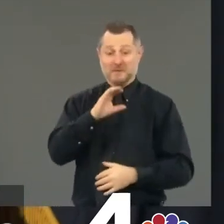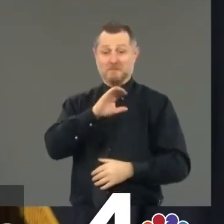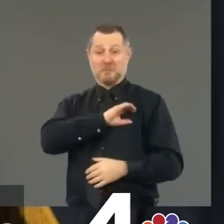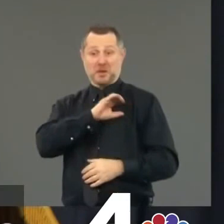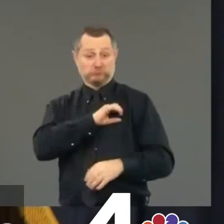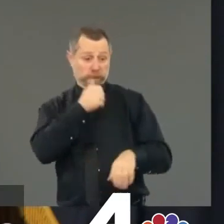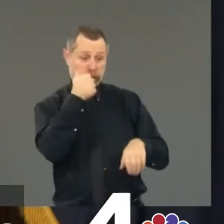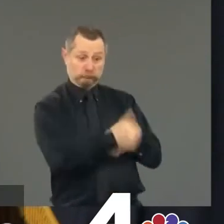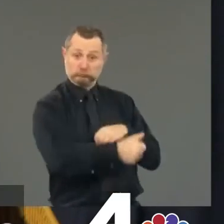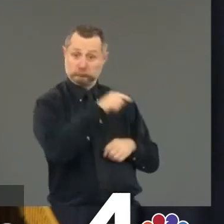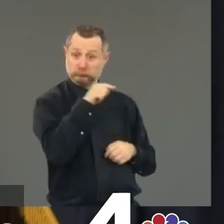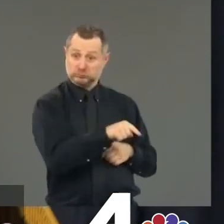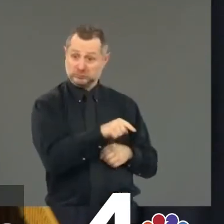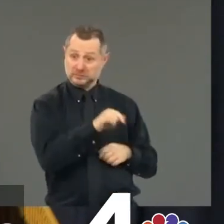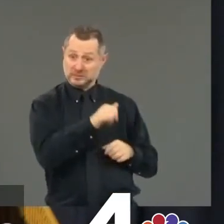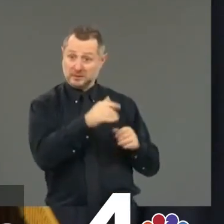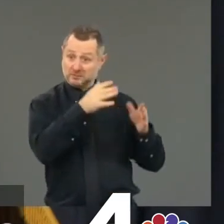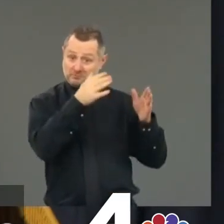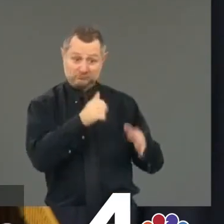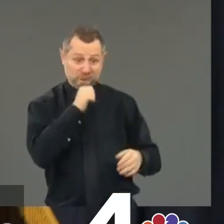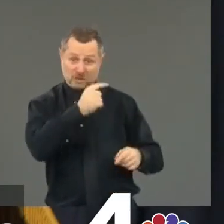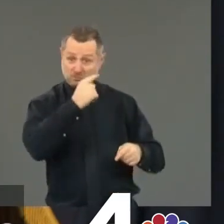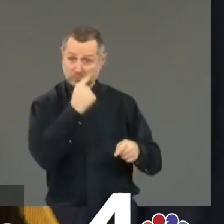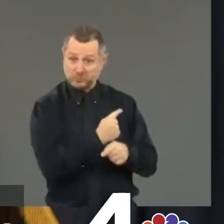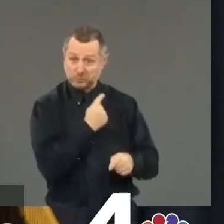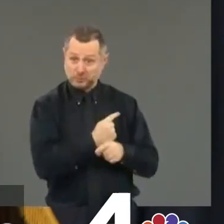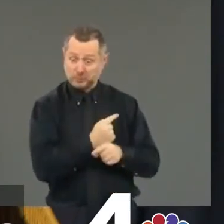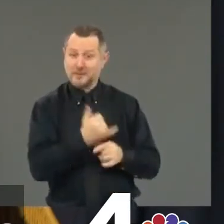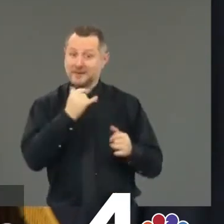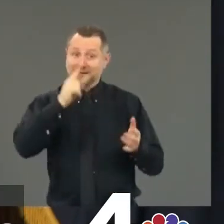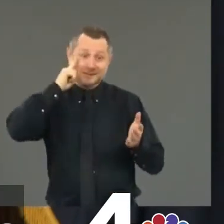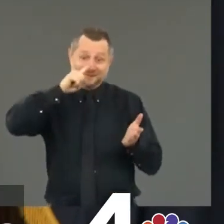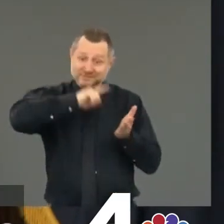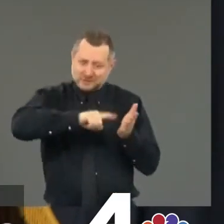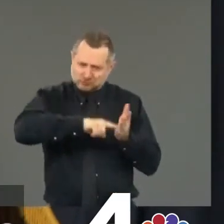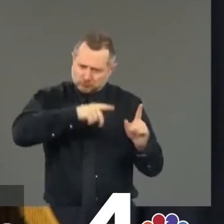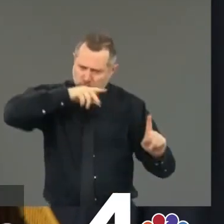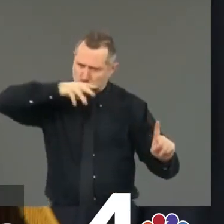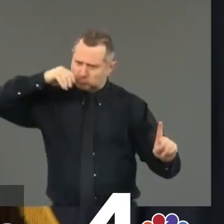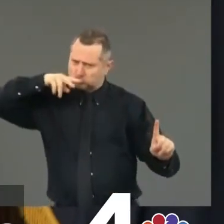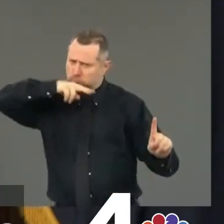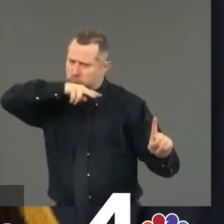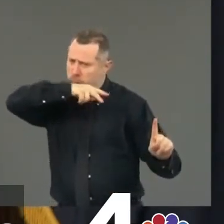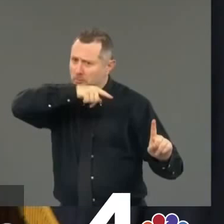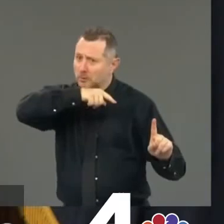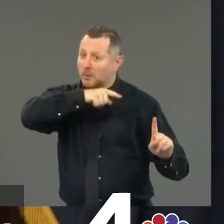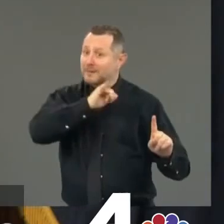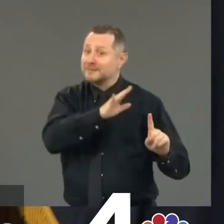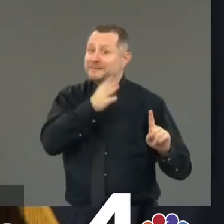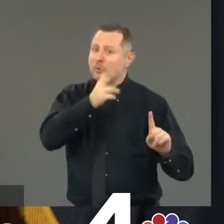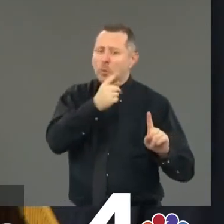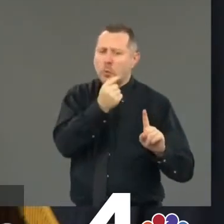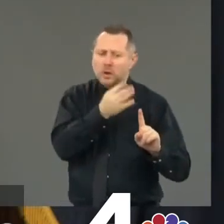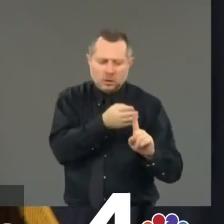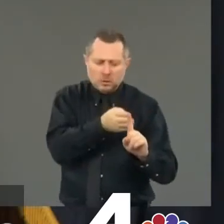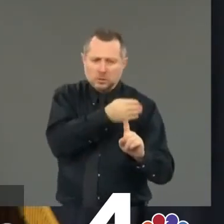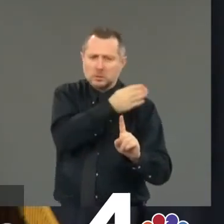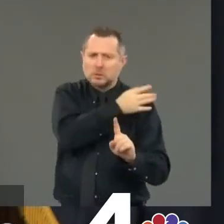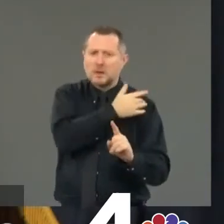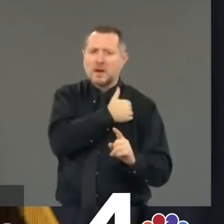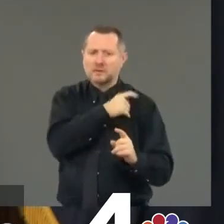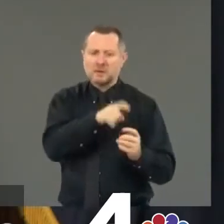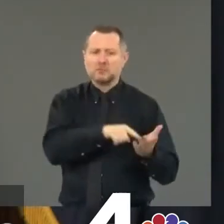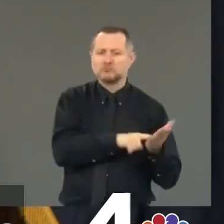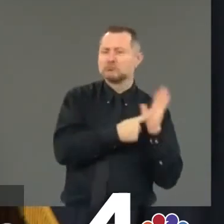of wrongdoing and is being investigated, release their disciplinary records so people can